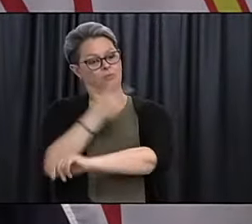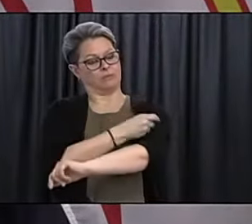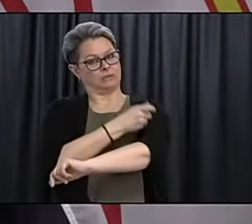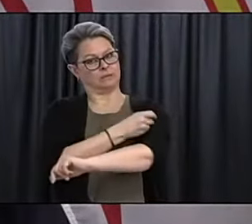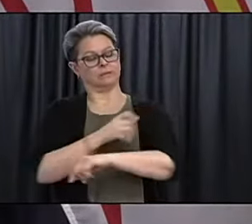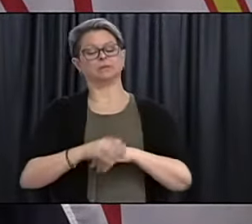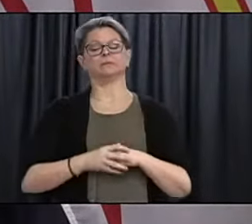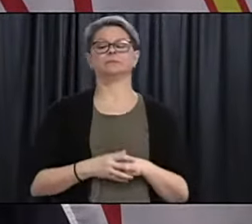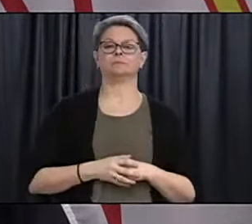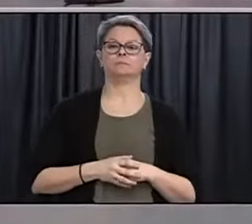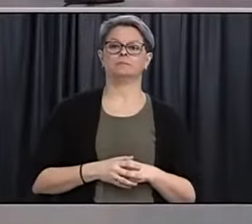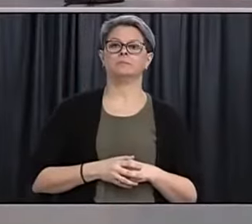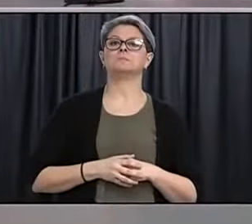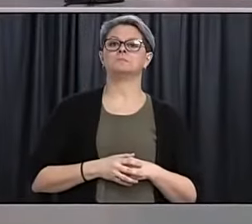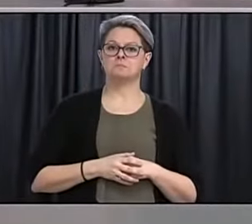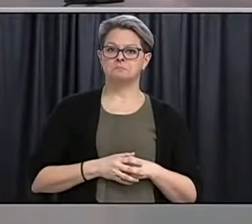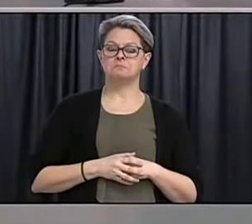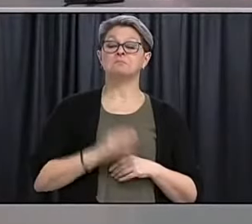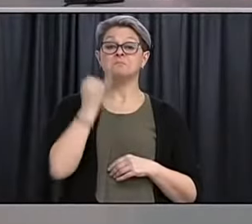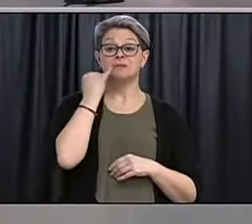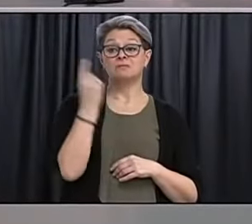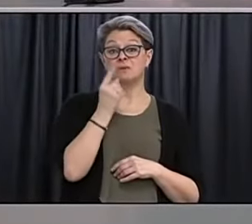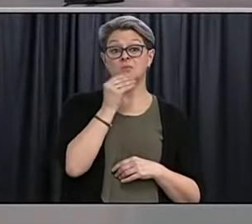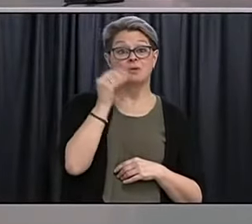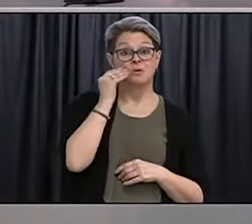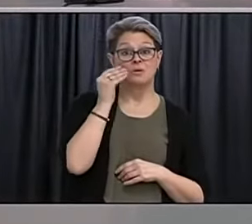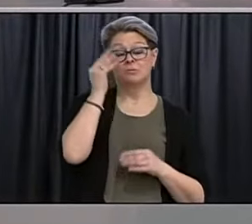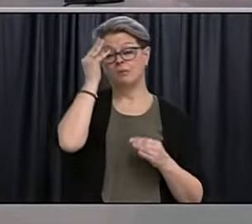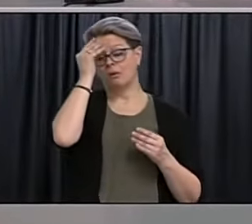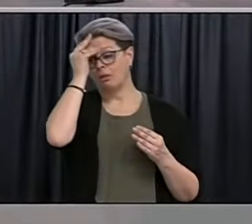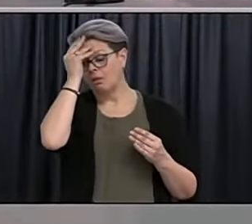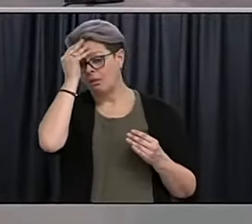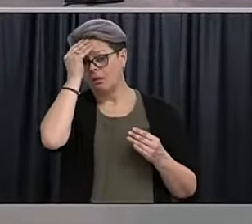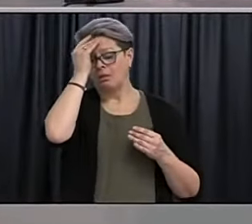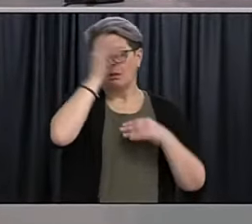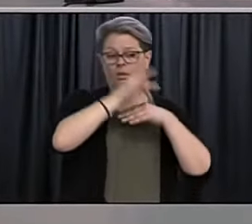So, anybody who's home worrying about it and stressing out about it,